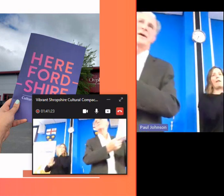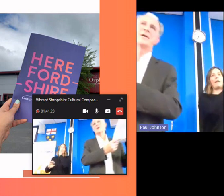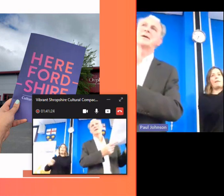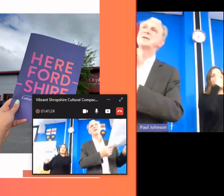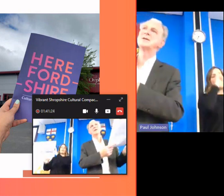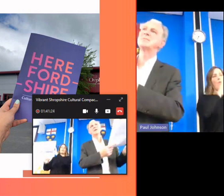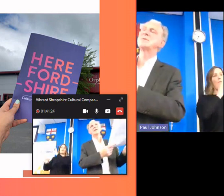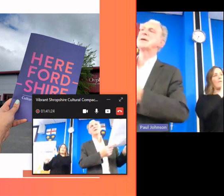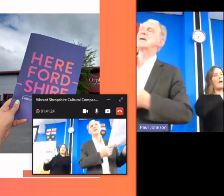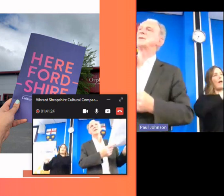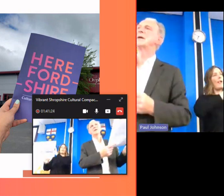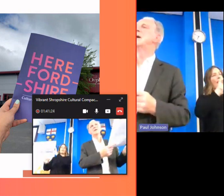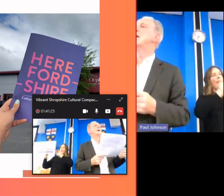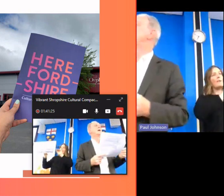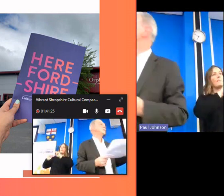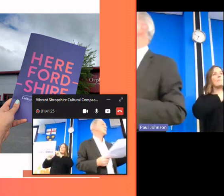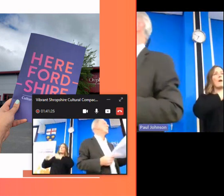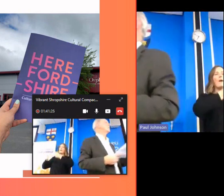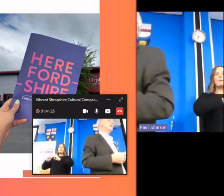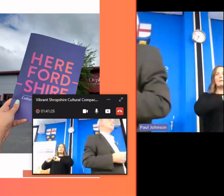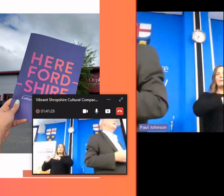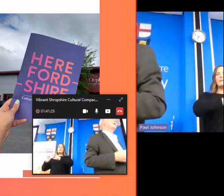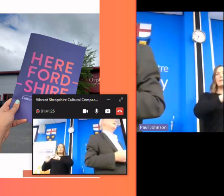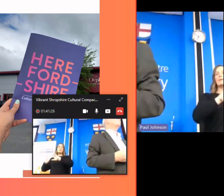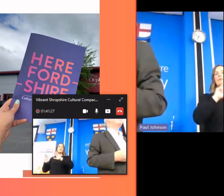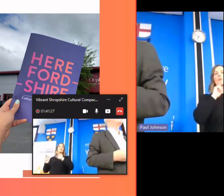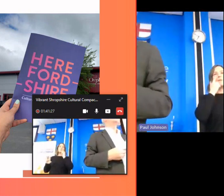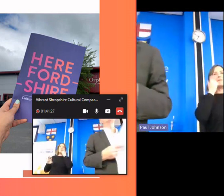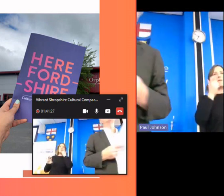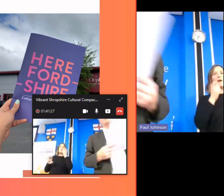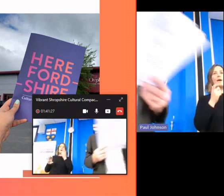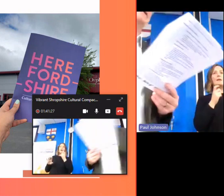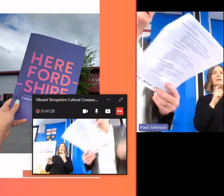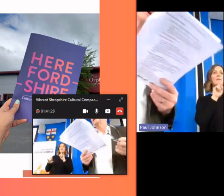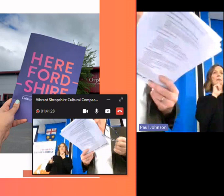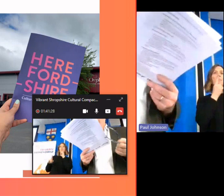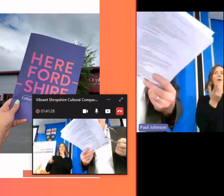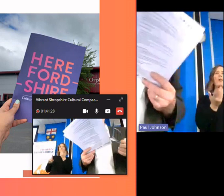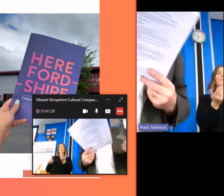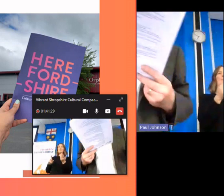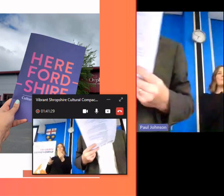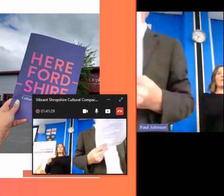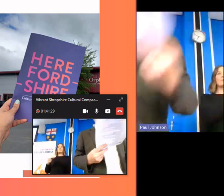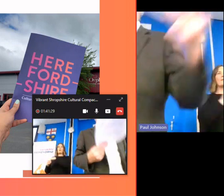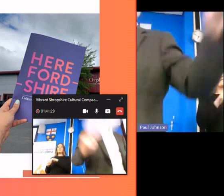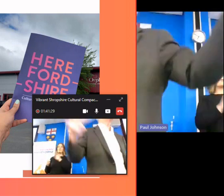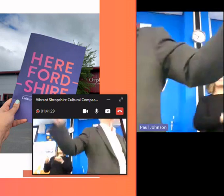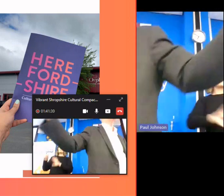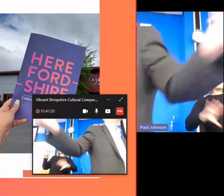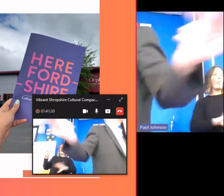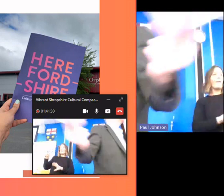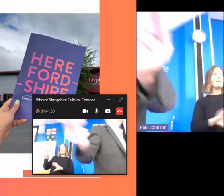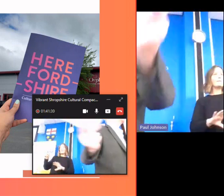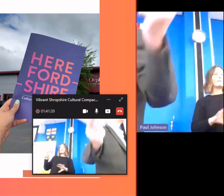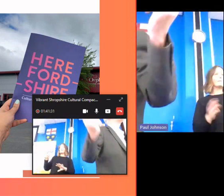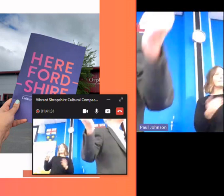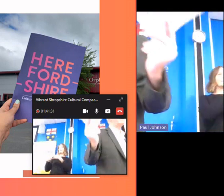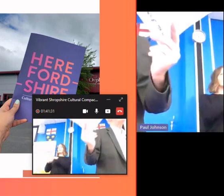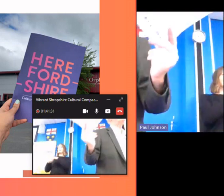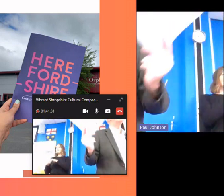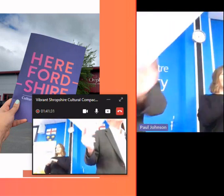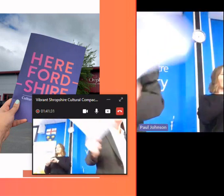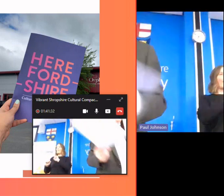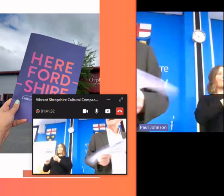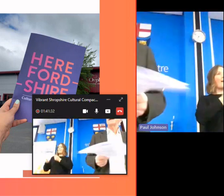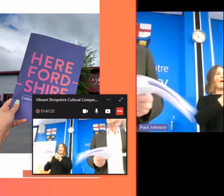profile in terms of the county you will find then people being brought in from the southeast or from you know northwest